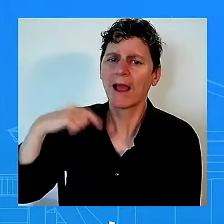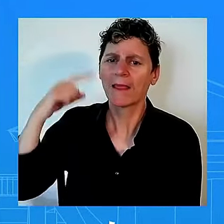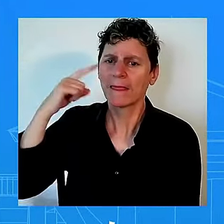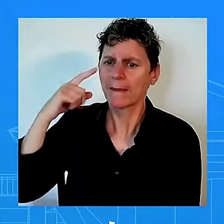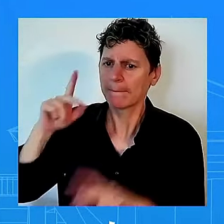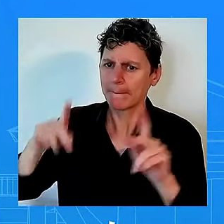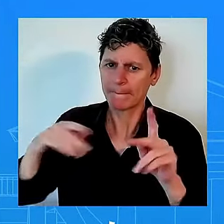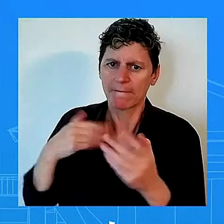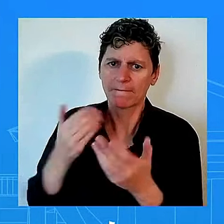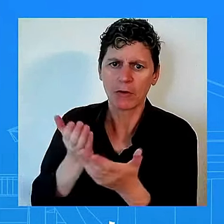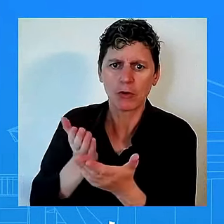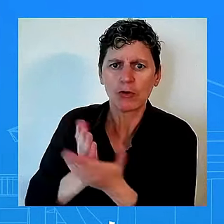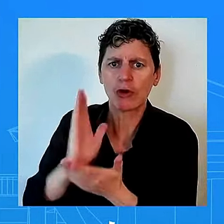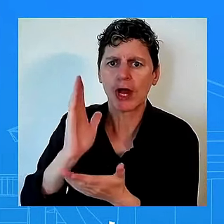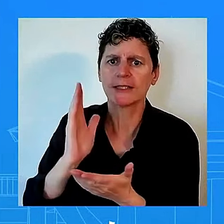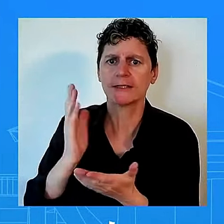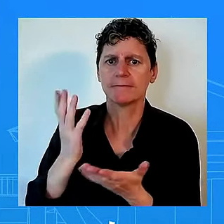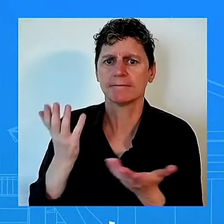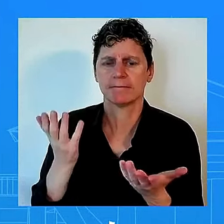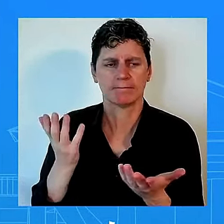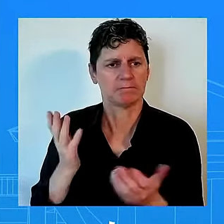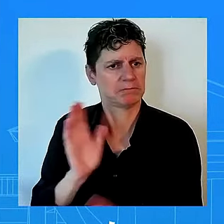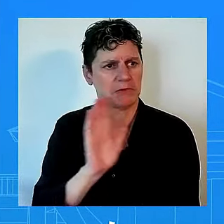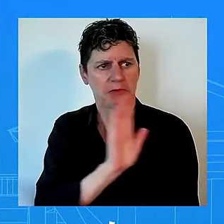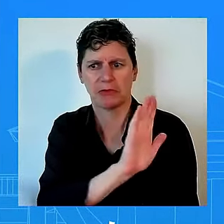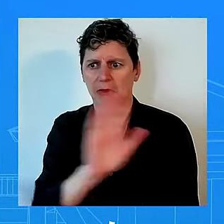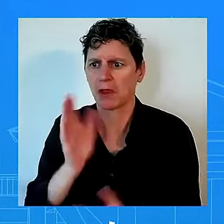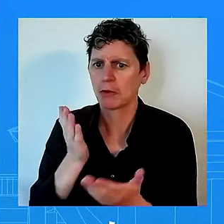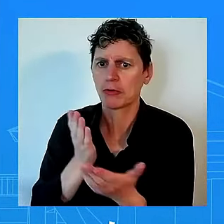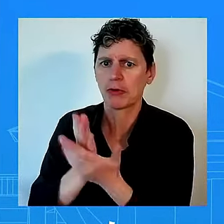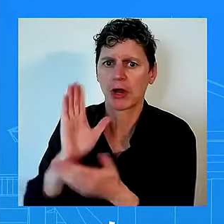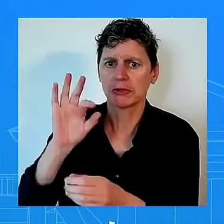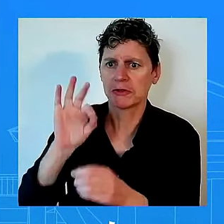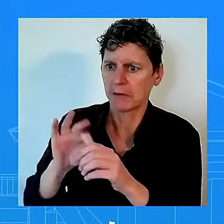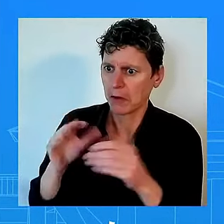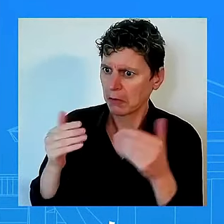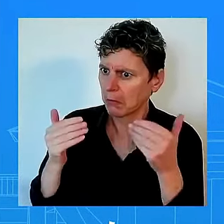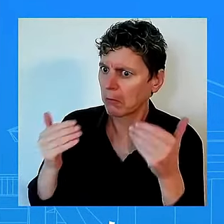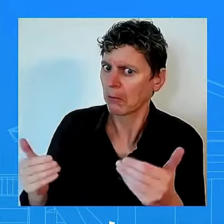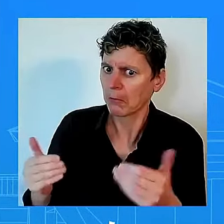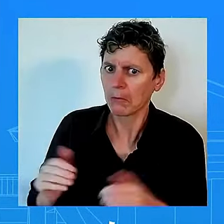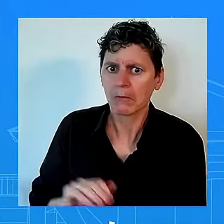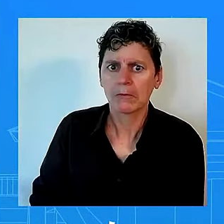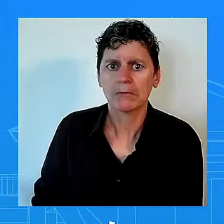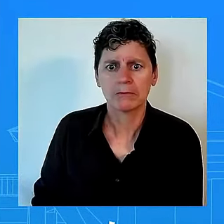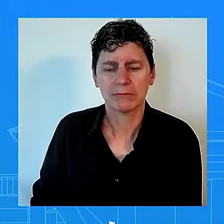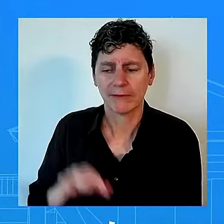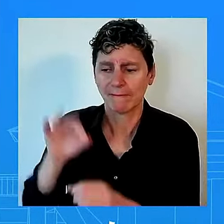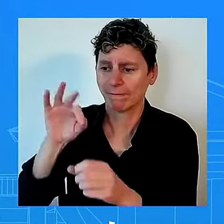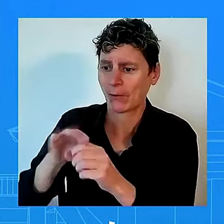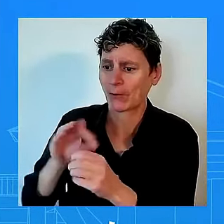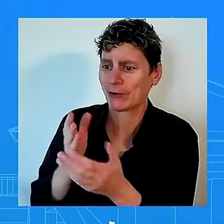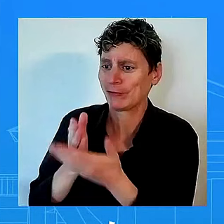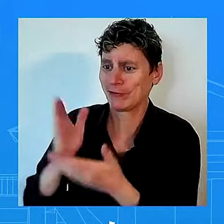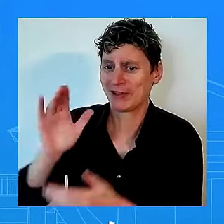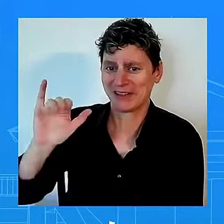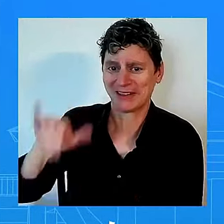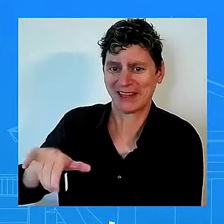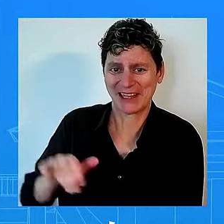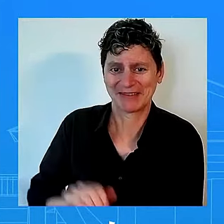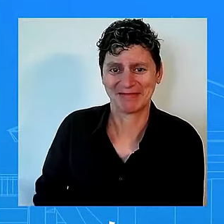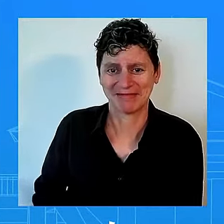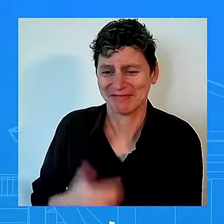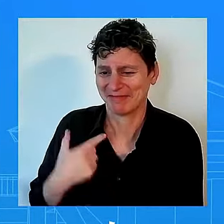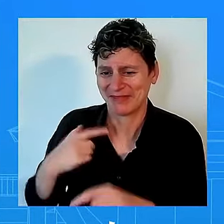protect that right to vote uh i do want to say as it relates to uh taylor swift what i can say is there are a lot of swifties here in the white house